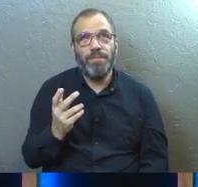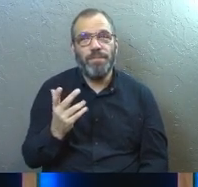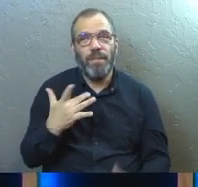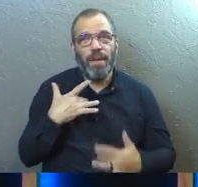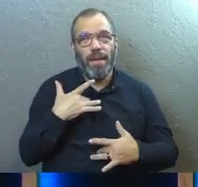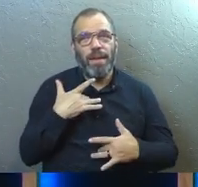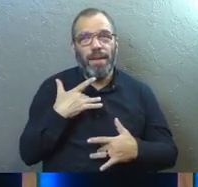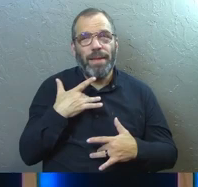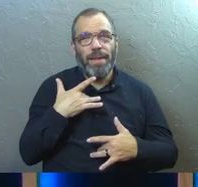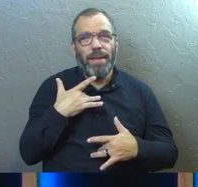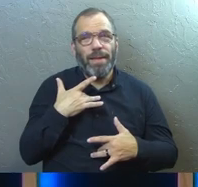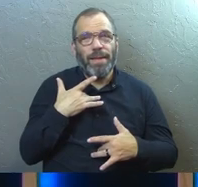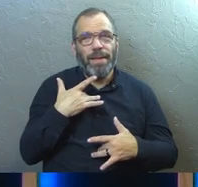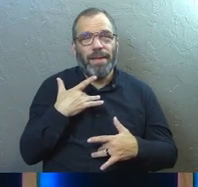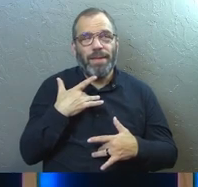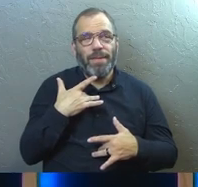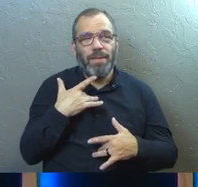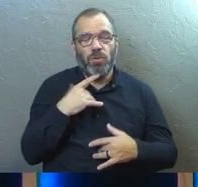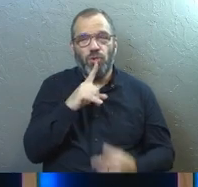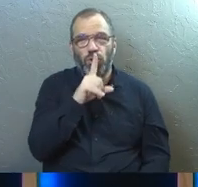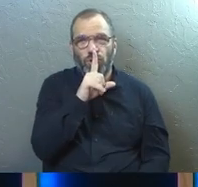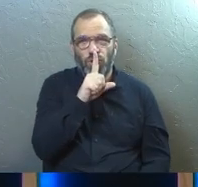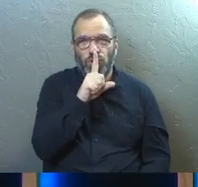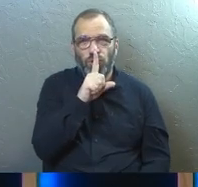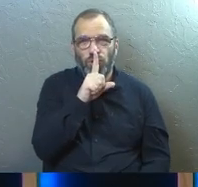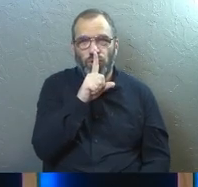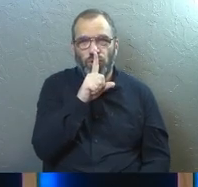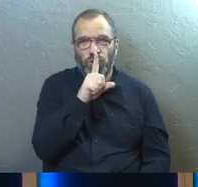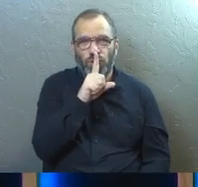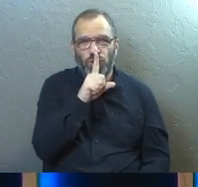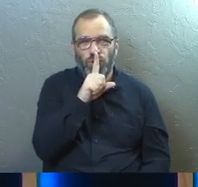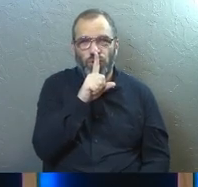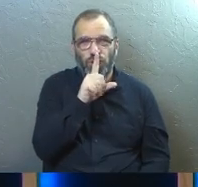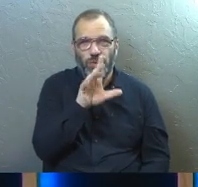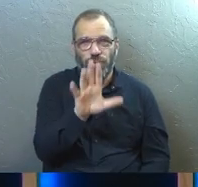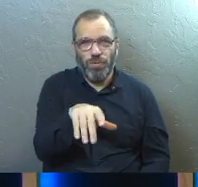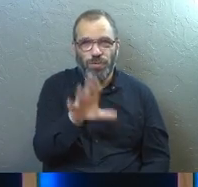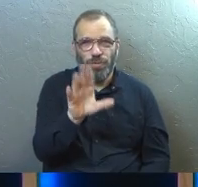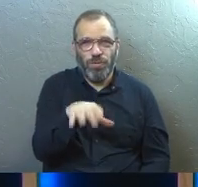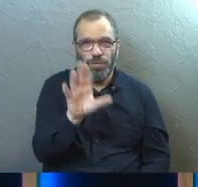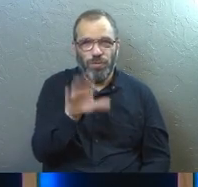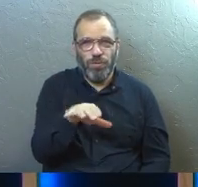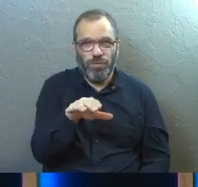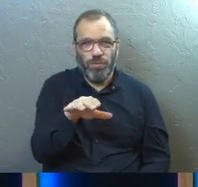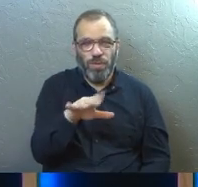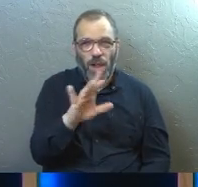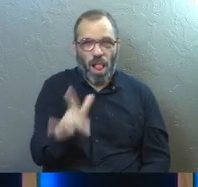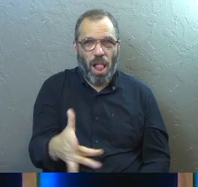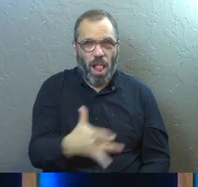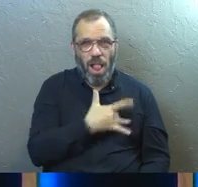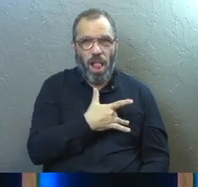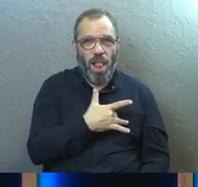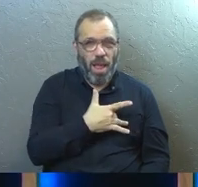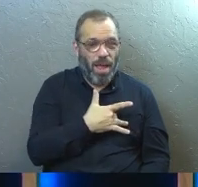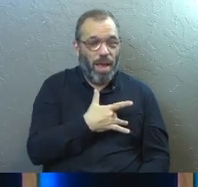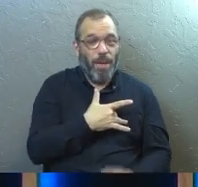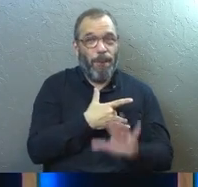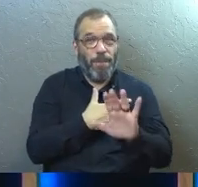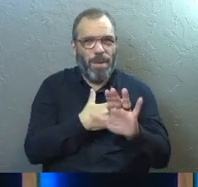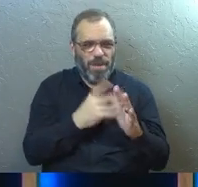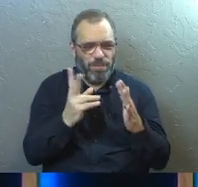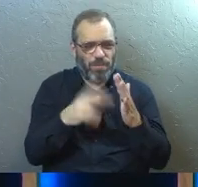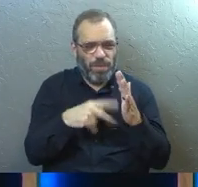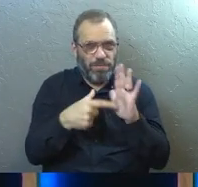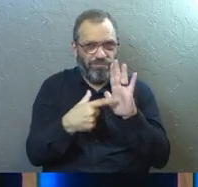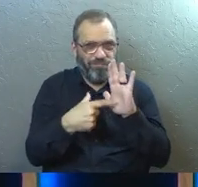Intentional silence. Just letting you think on that. It's big stuff. It messes with us. Can I, let me